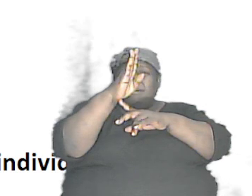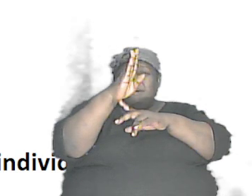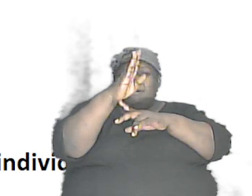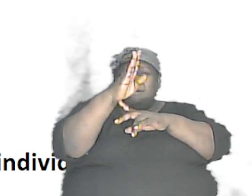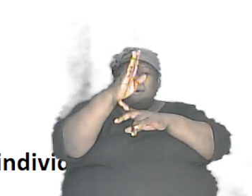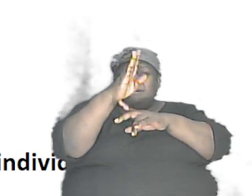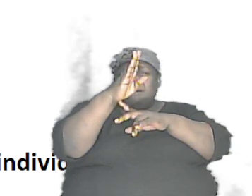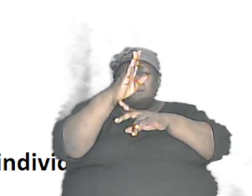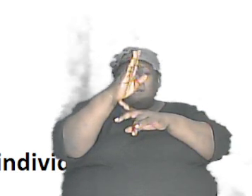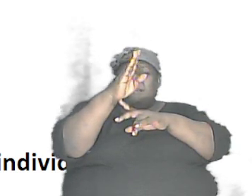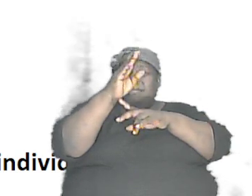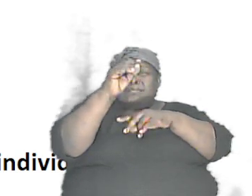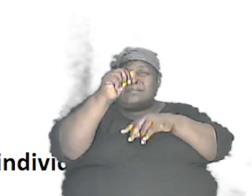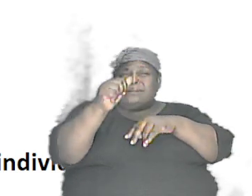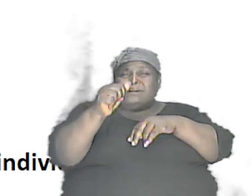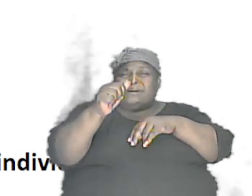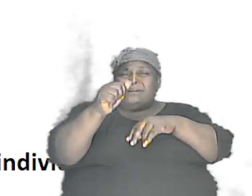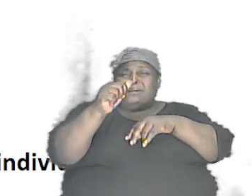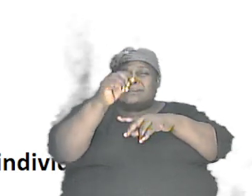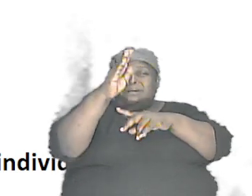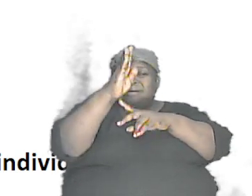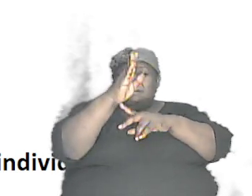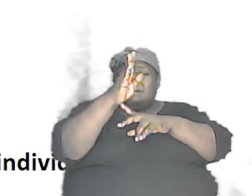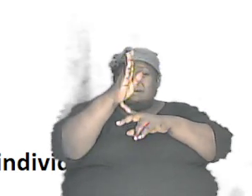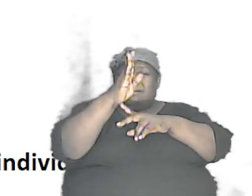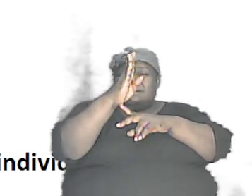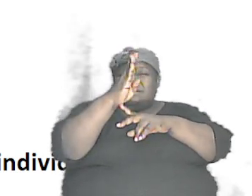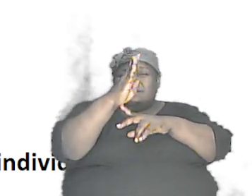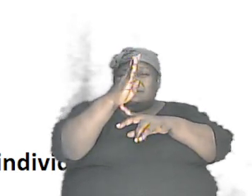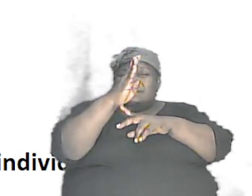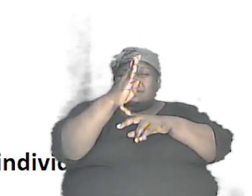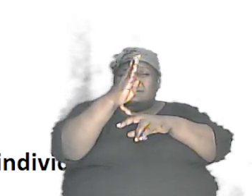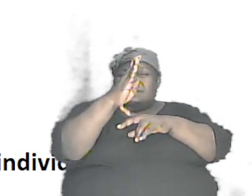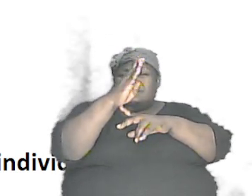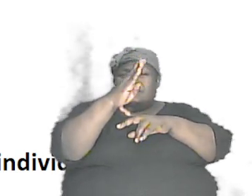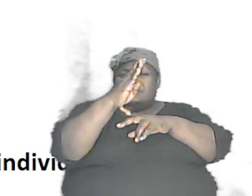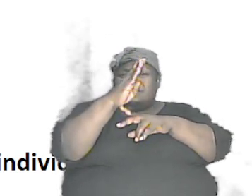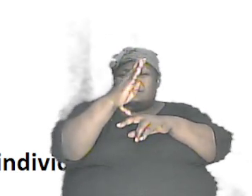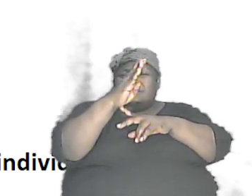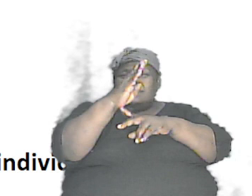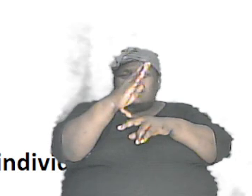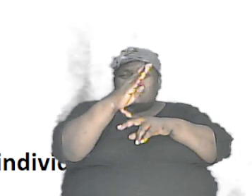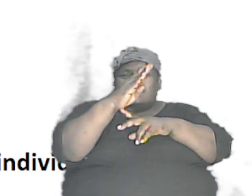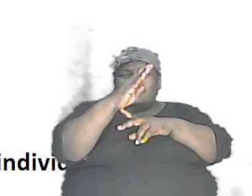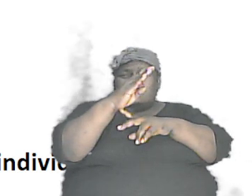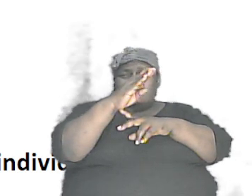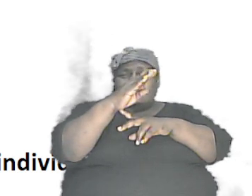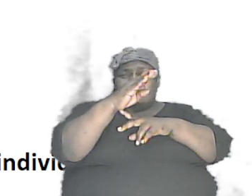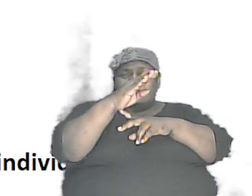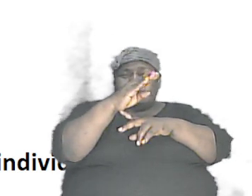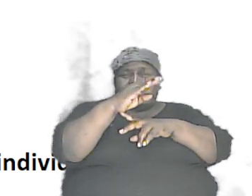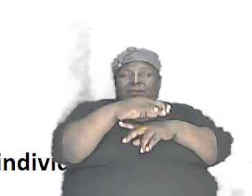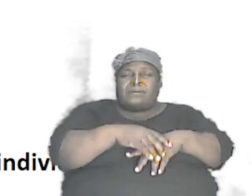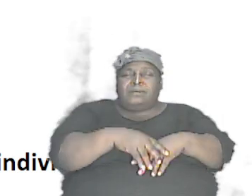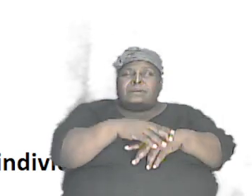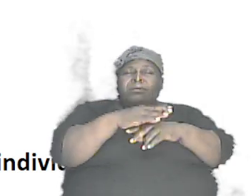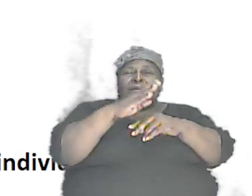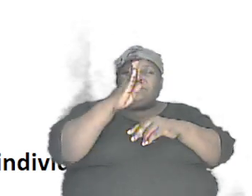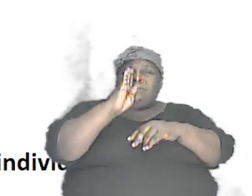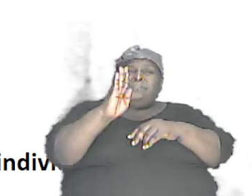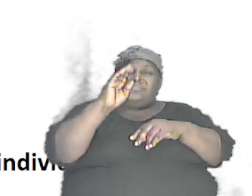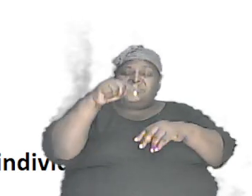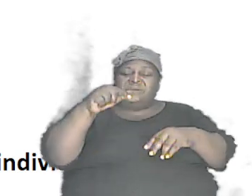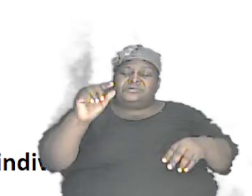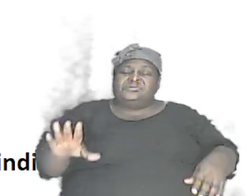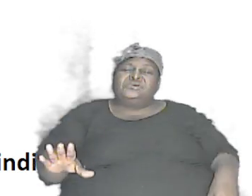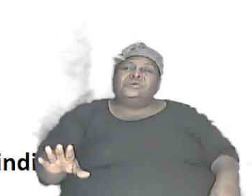and then a big C and a little C. totally different combination. Now this child is going to